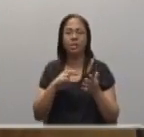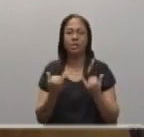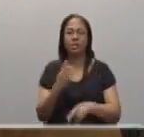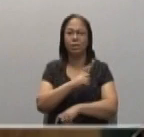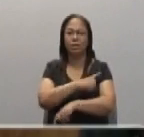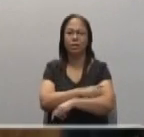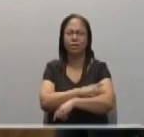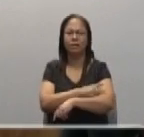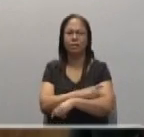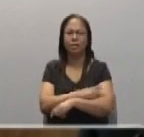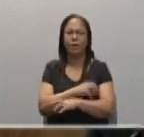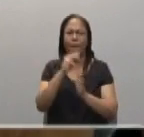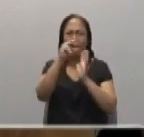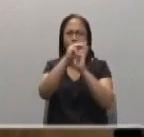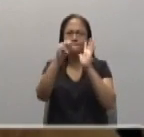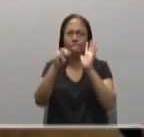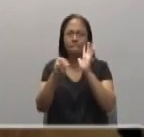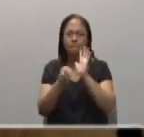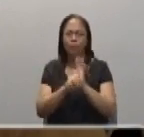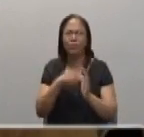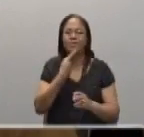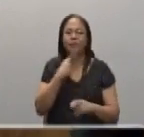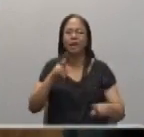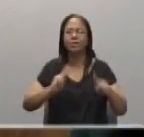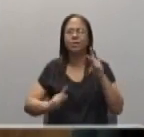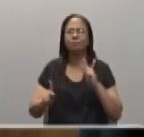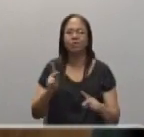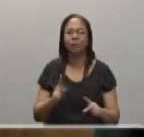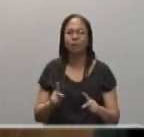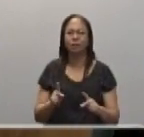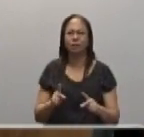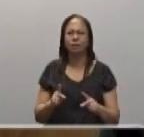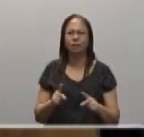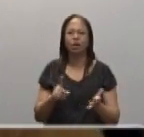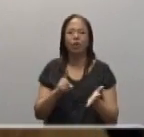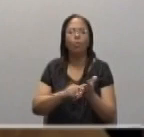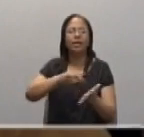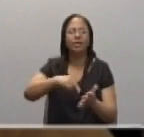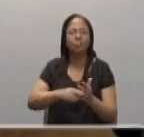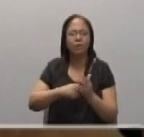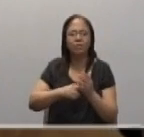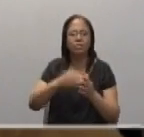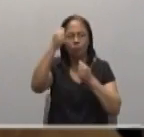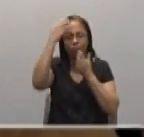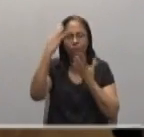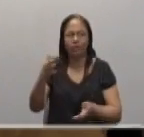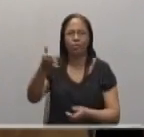where Moses tells people what it means to obey to God.